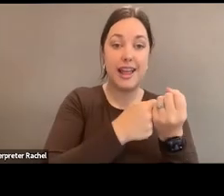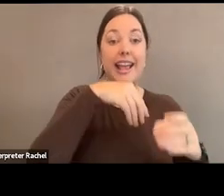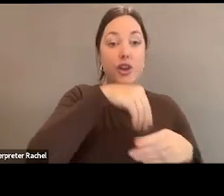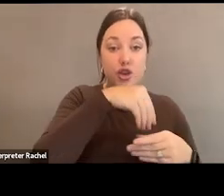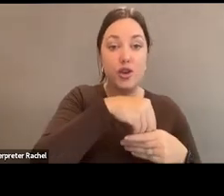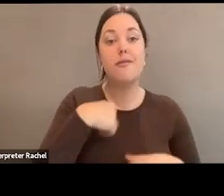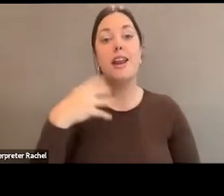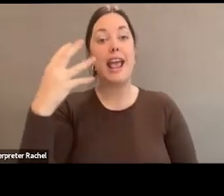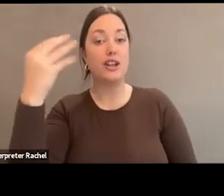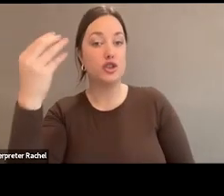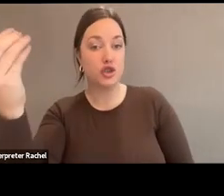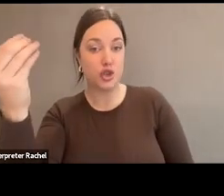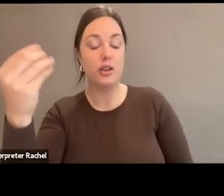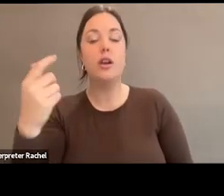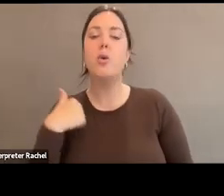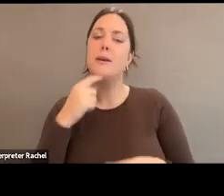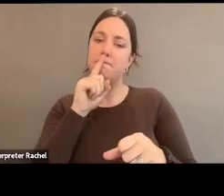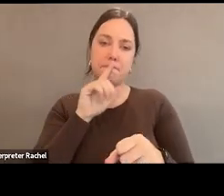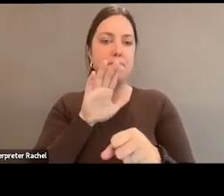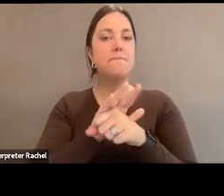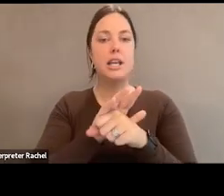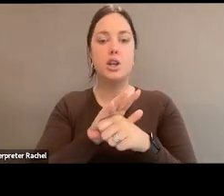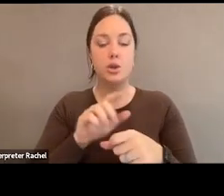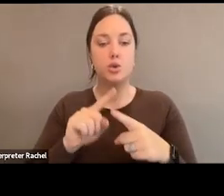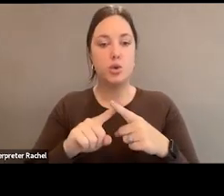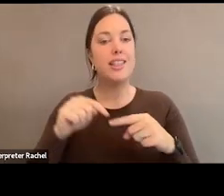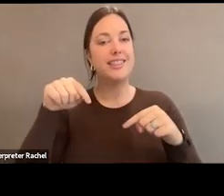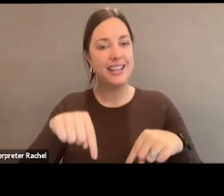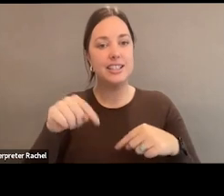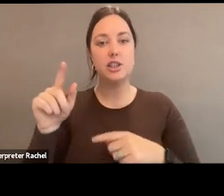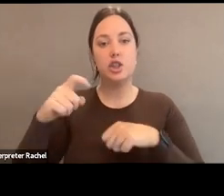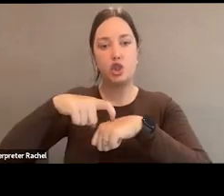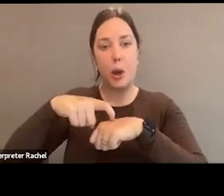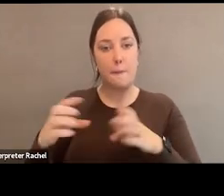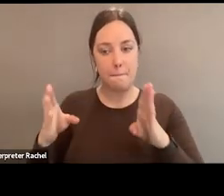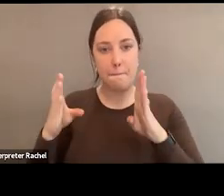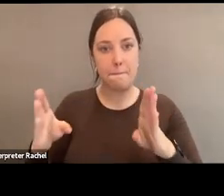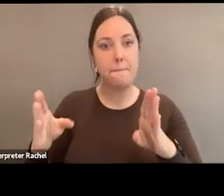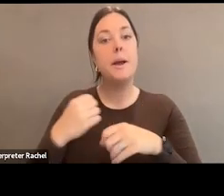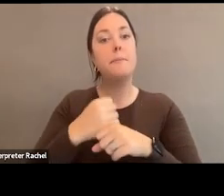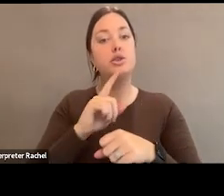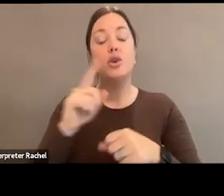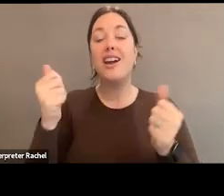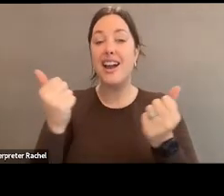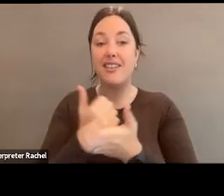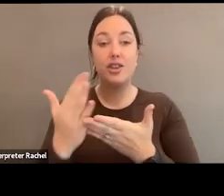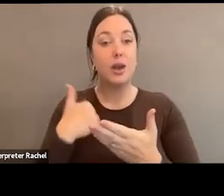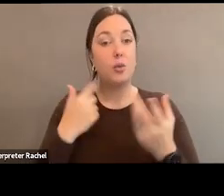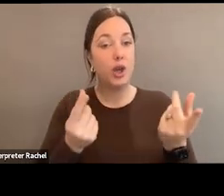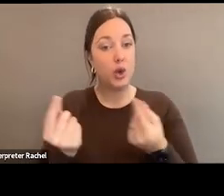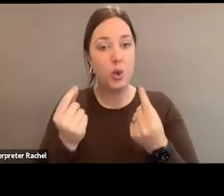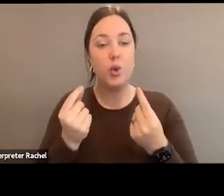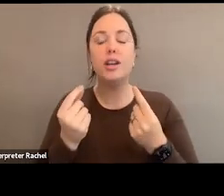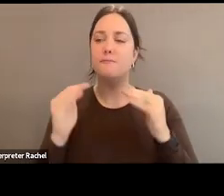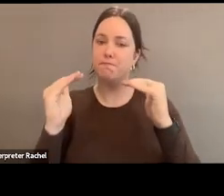organization externally. We are committed to this term and how we can make sure that everything that we do is done through this lens of equitable